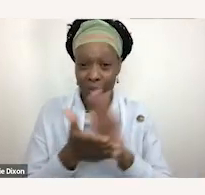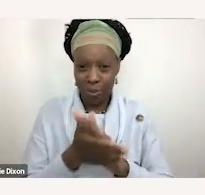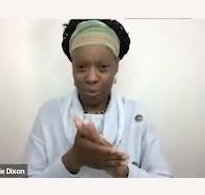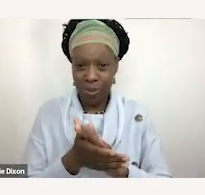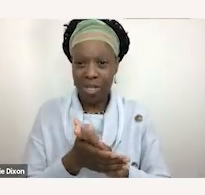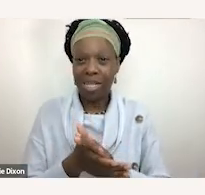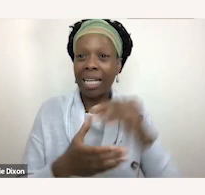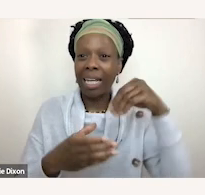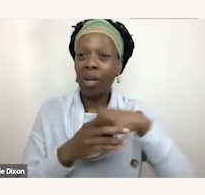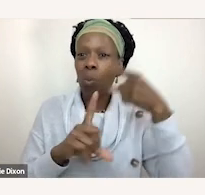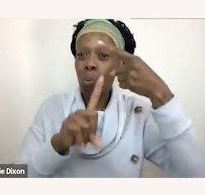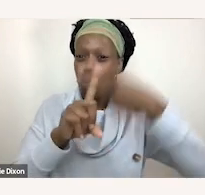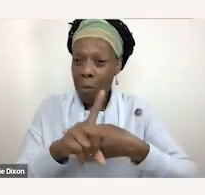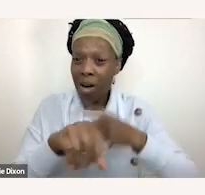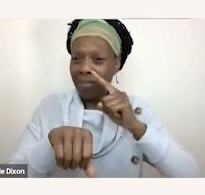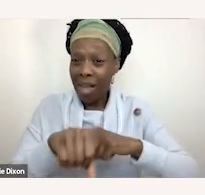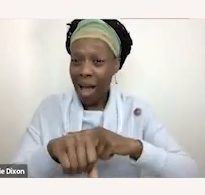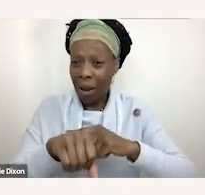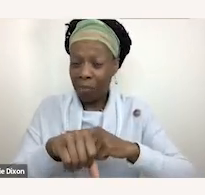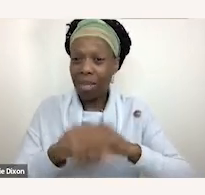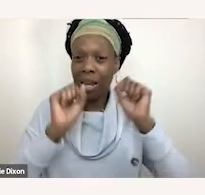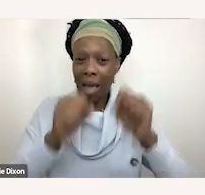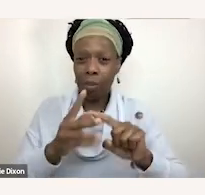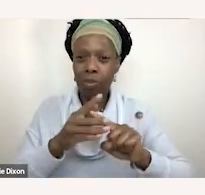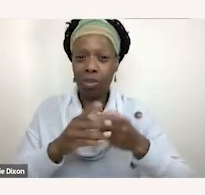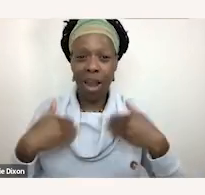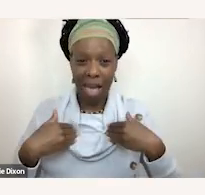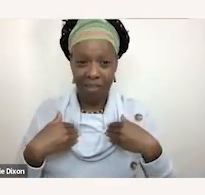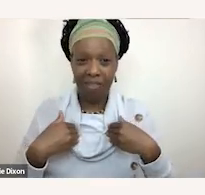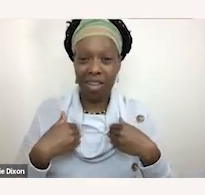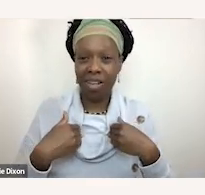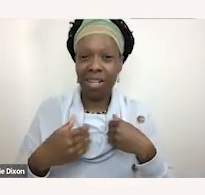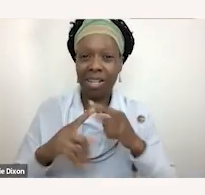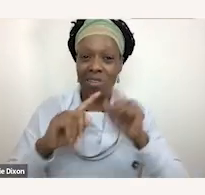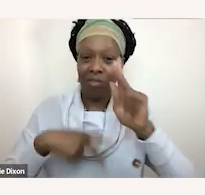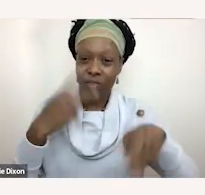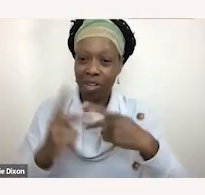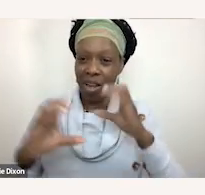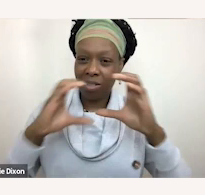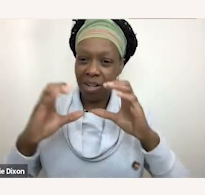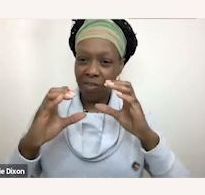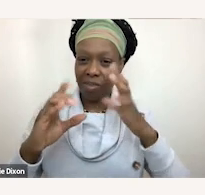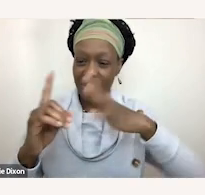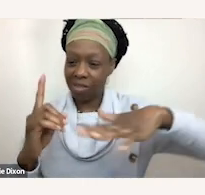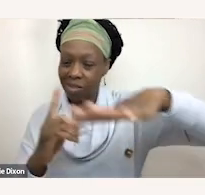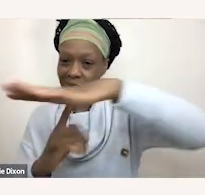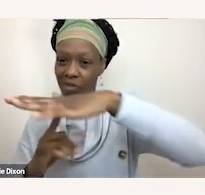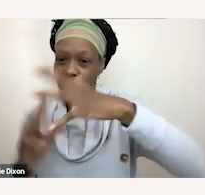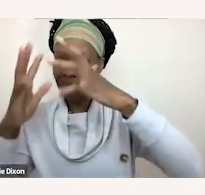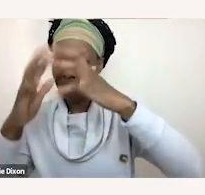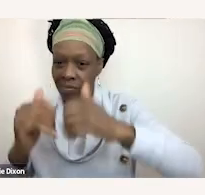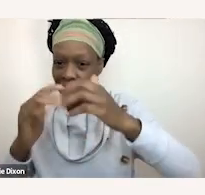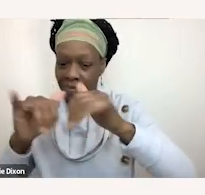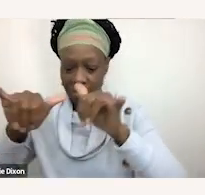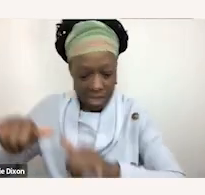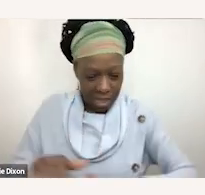one-month period and really were able to start having conversations around you know breaking down stereotypes around the